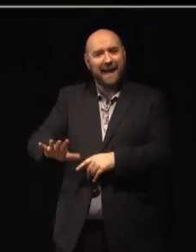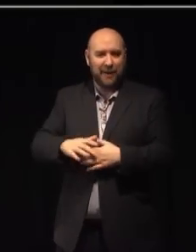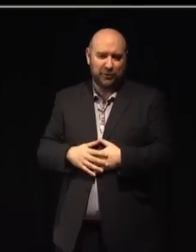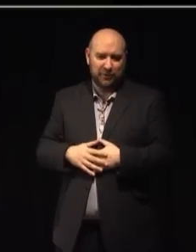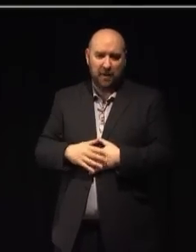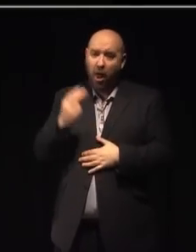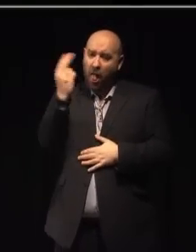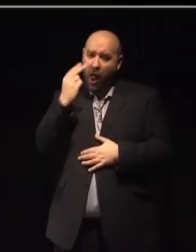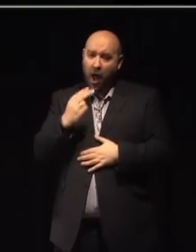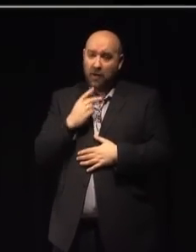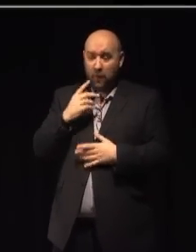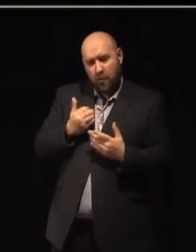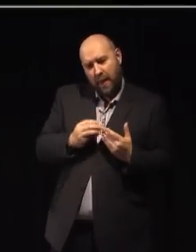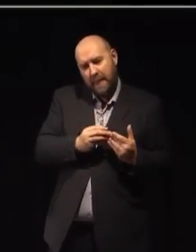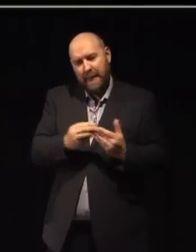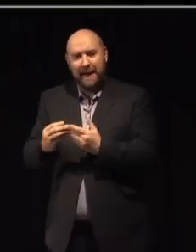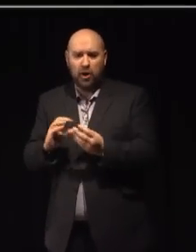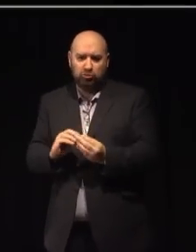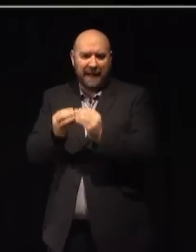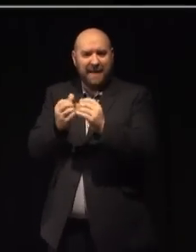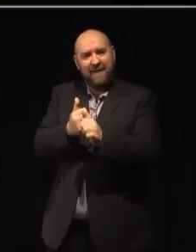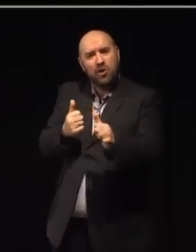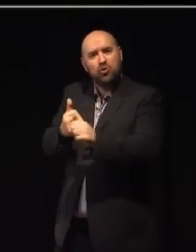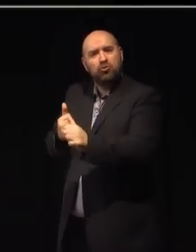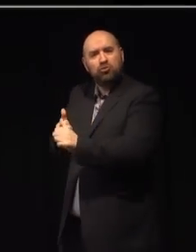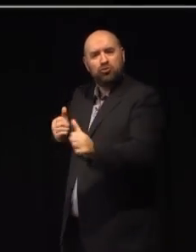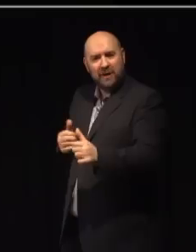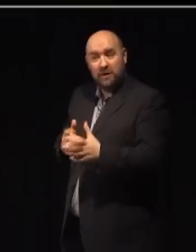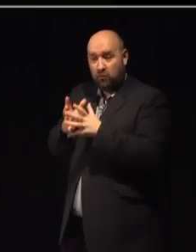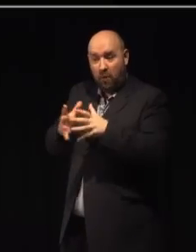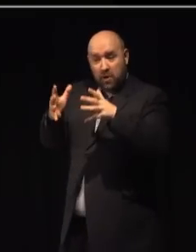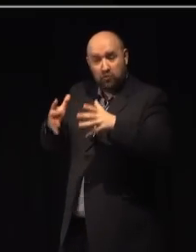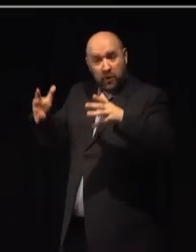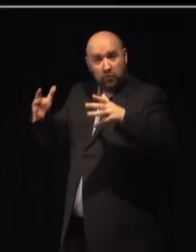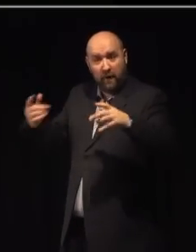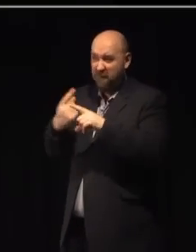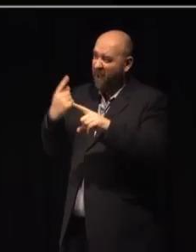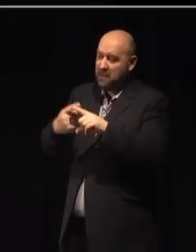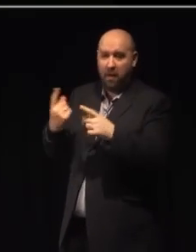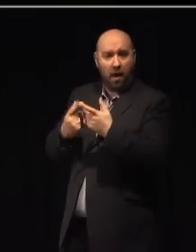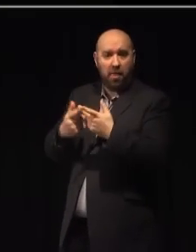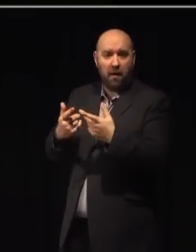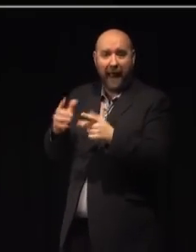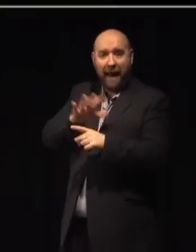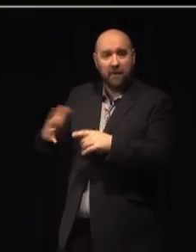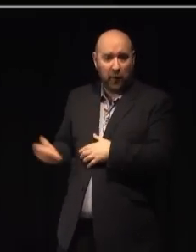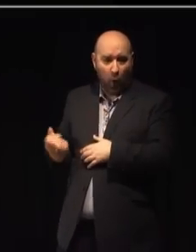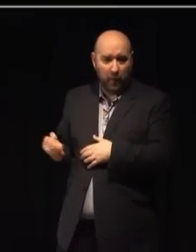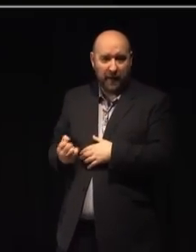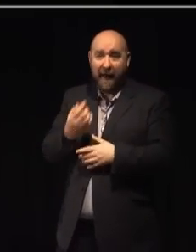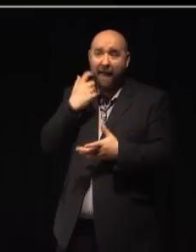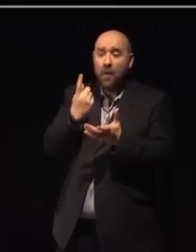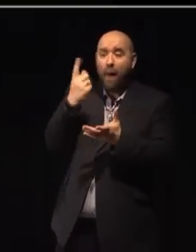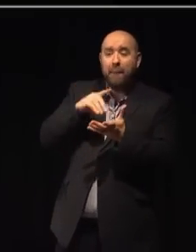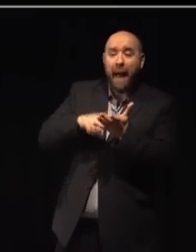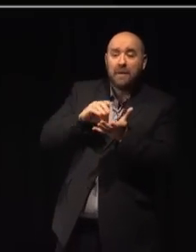creative industries, now growing faster than many other areas of our economy. How they return four pounds for every one pound